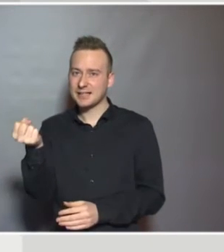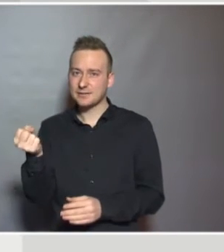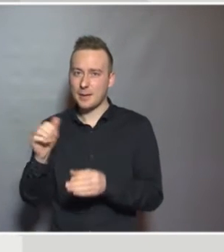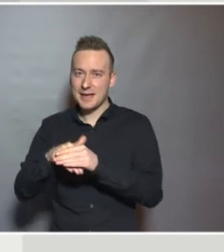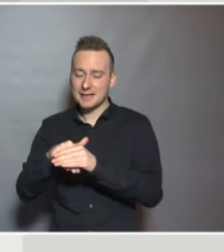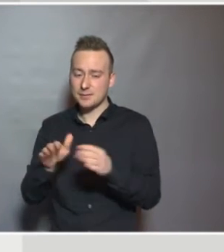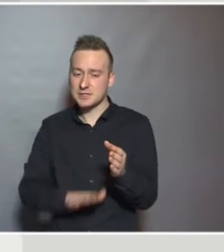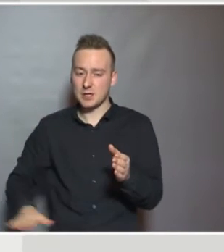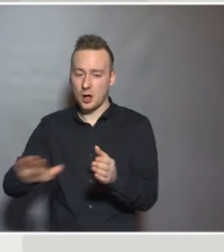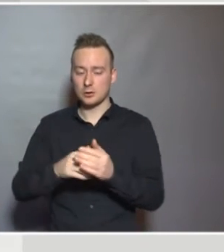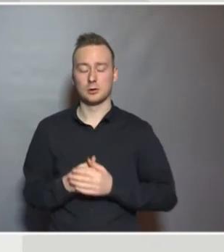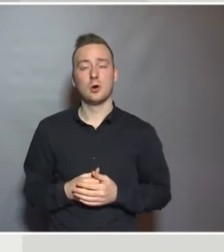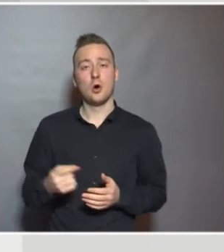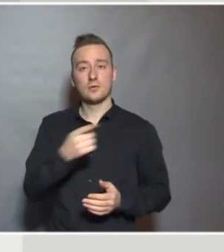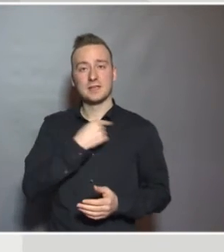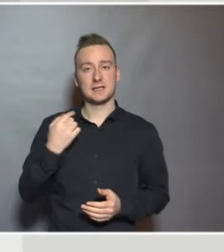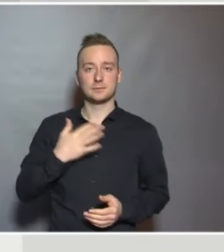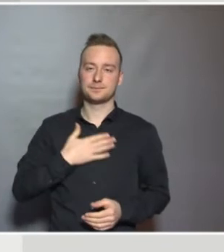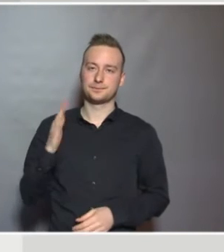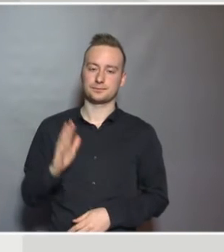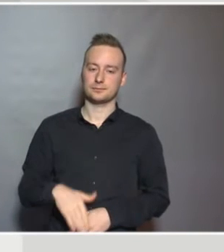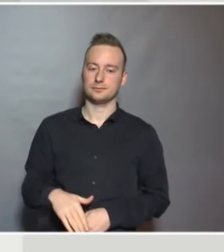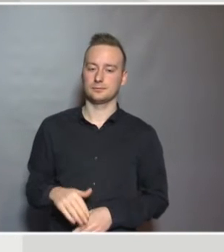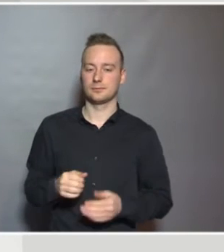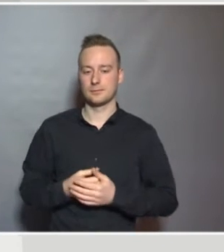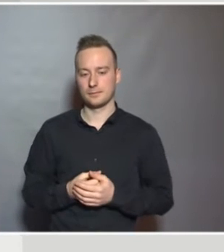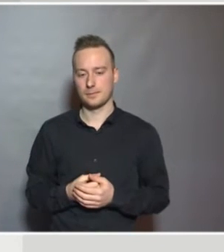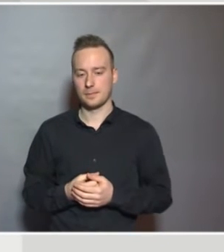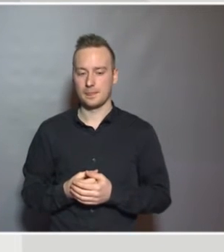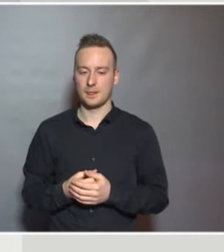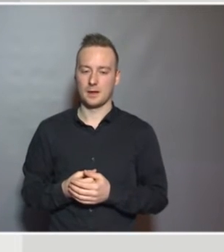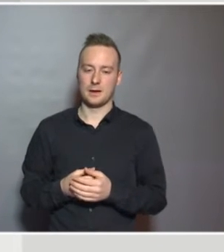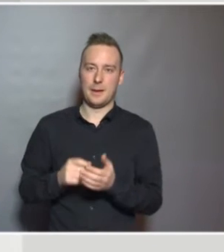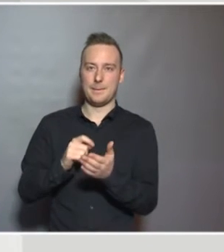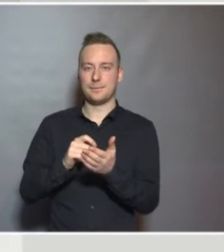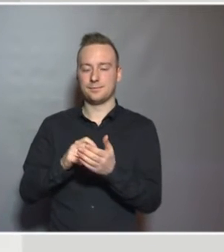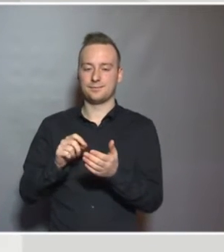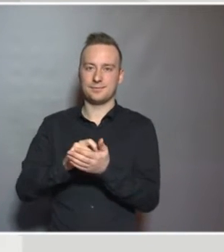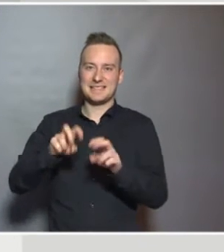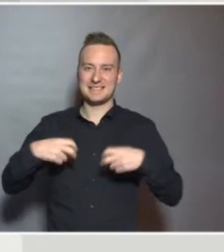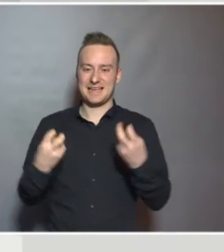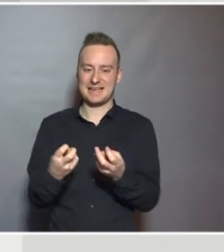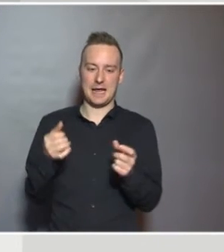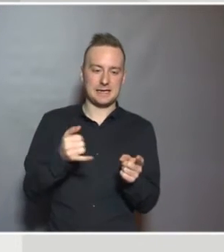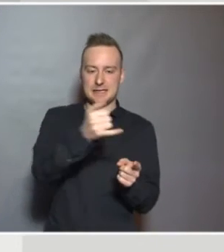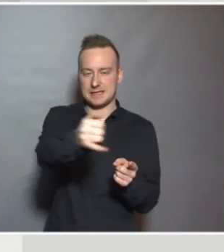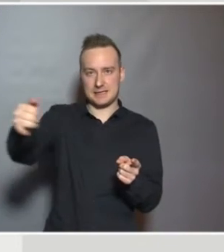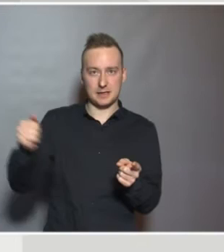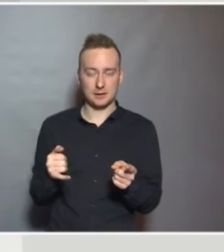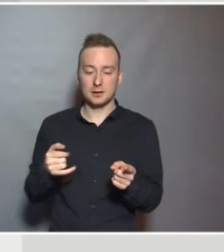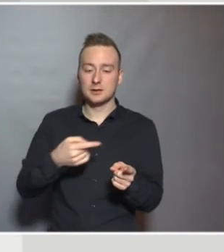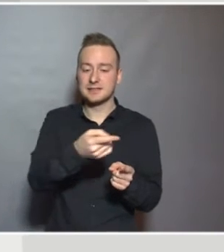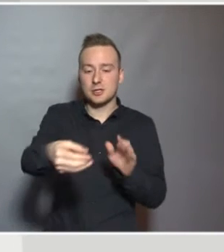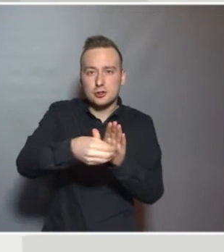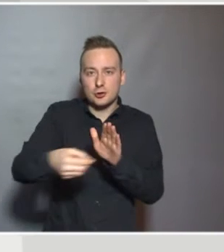we're an organisation of the ministries of education in those member countries. We're funded by them to